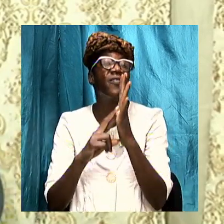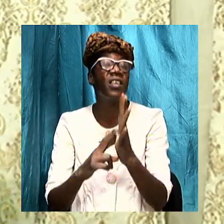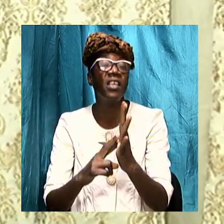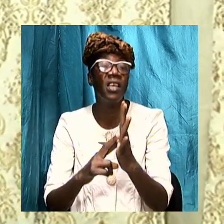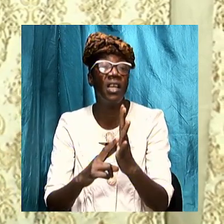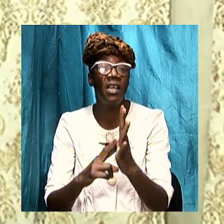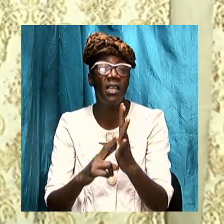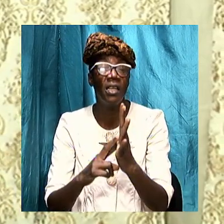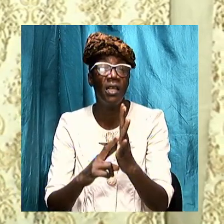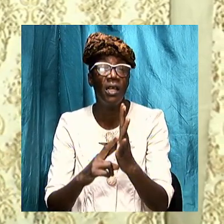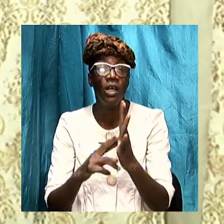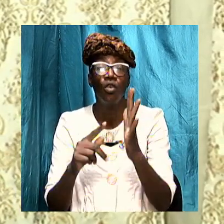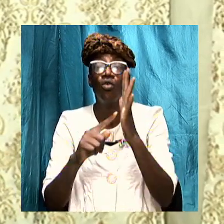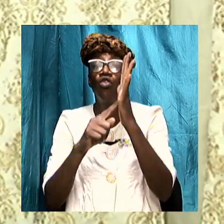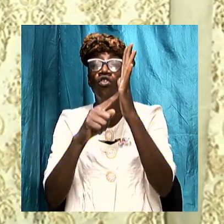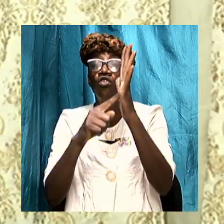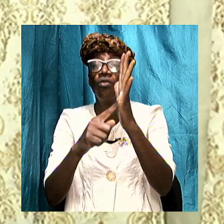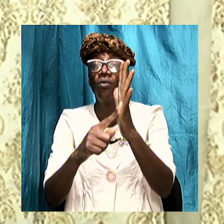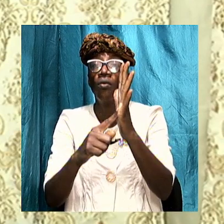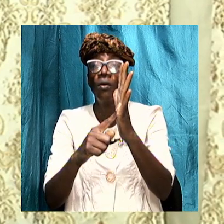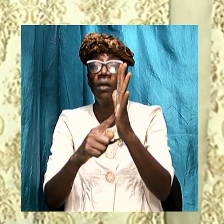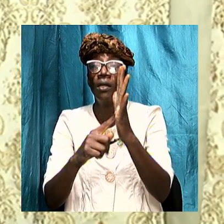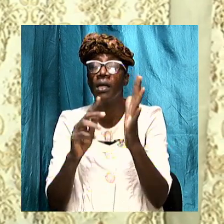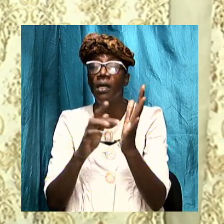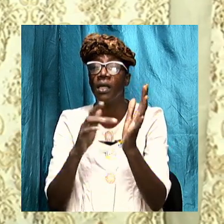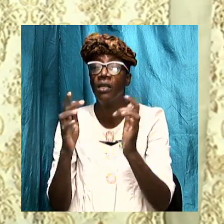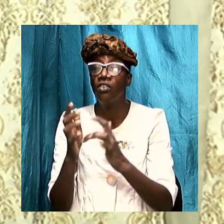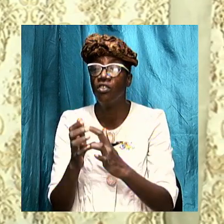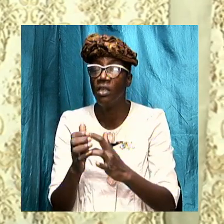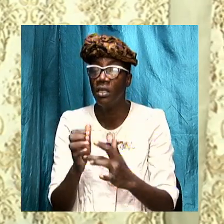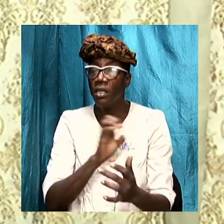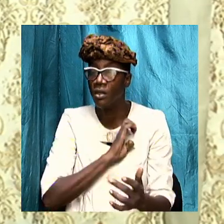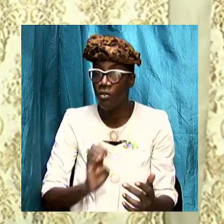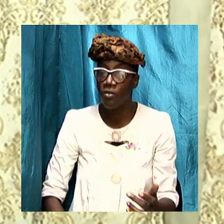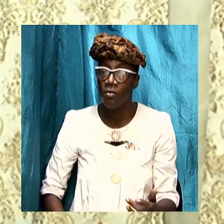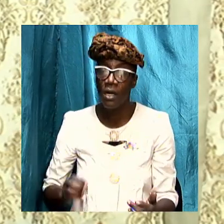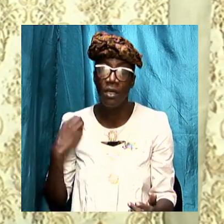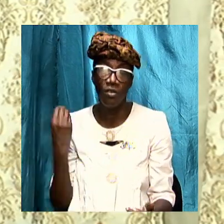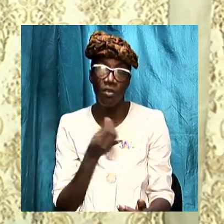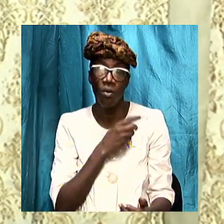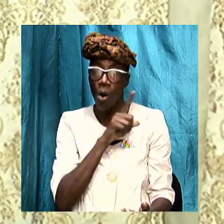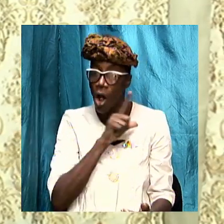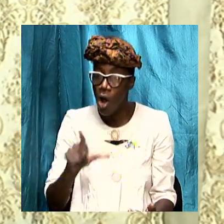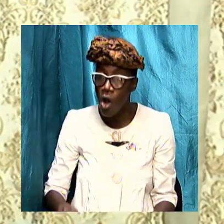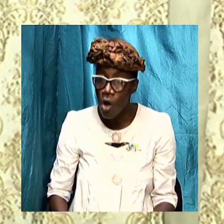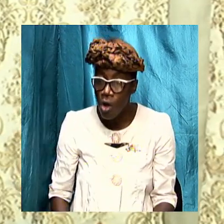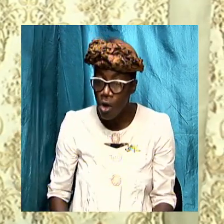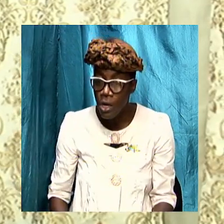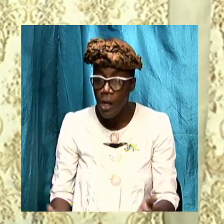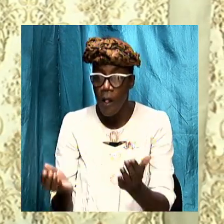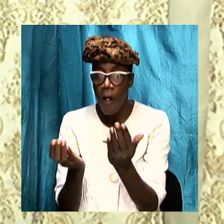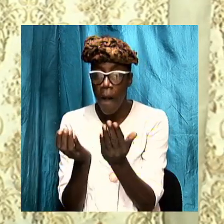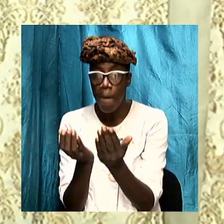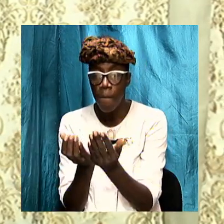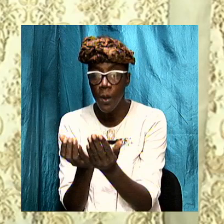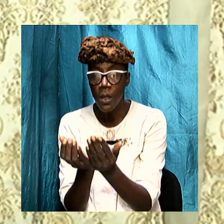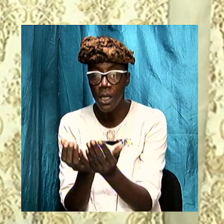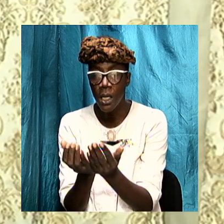unveiling Jesus Christ our Lord it is a book that